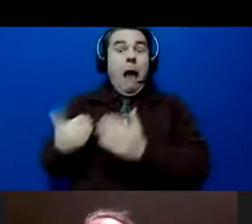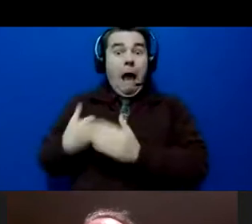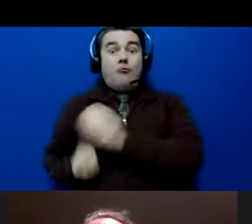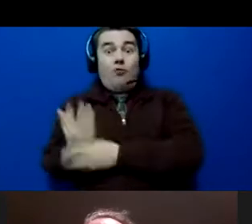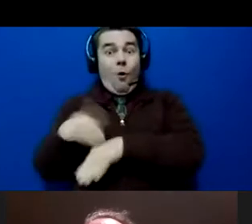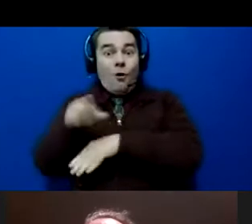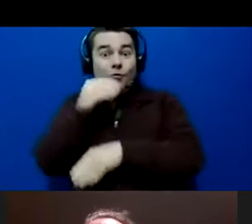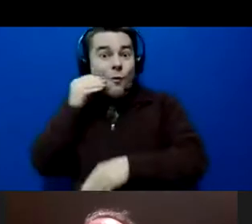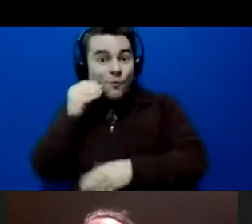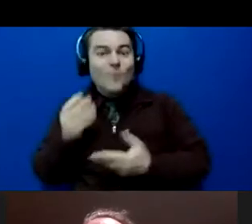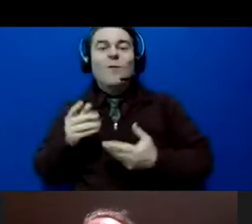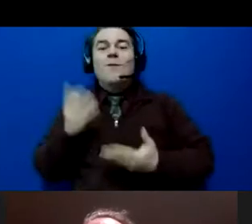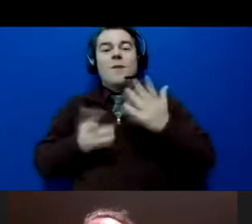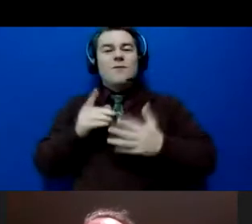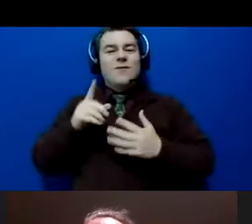You get a sunburn.